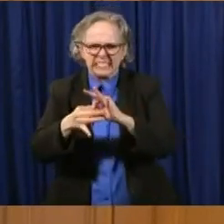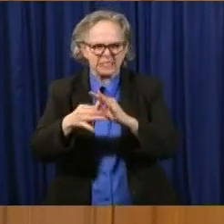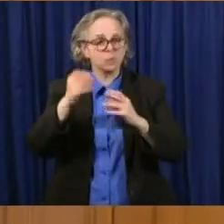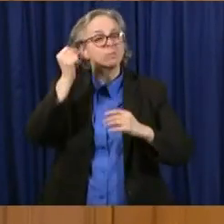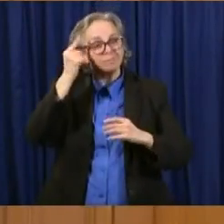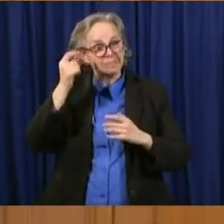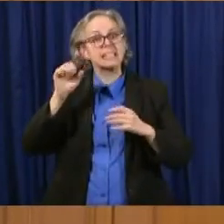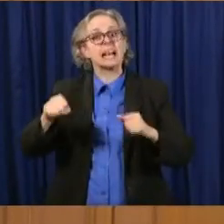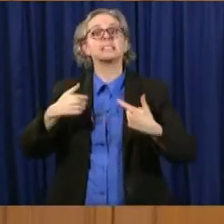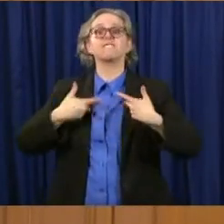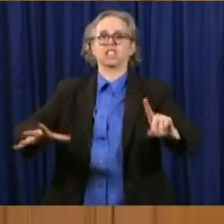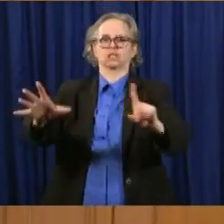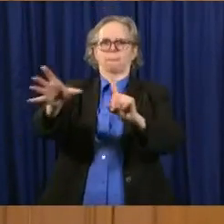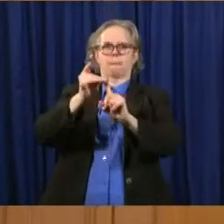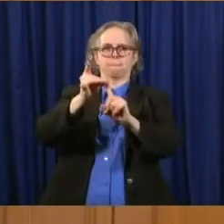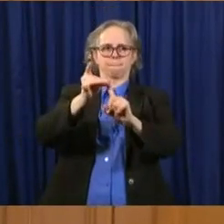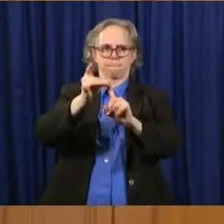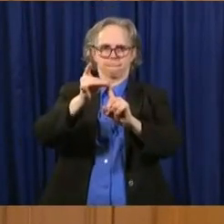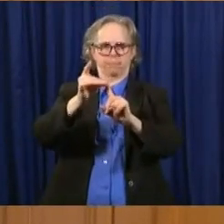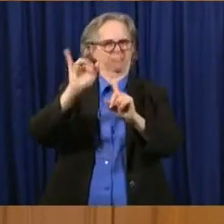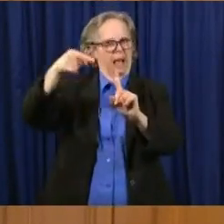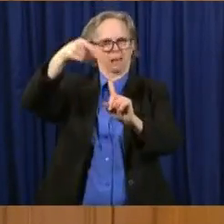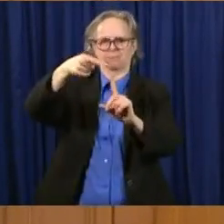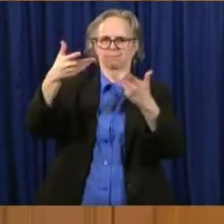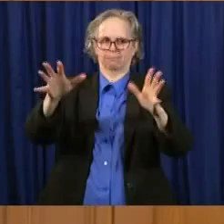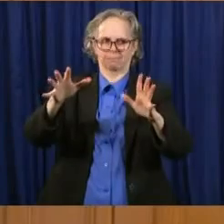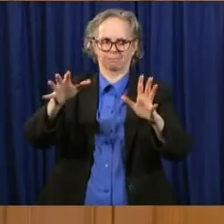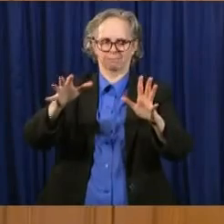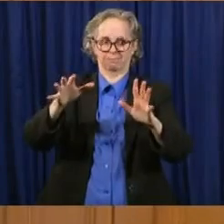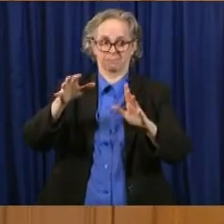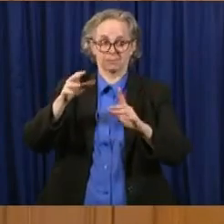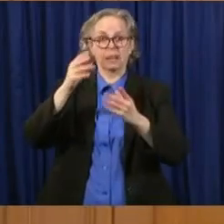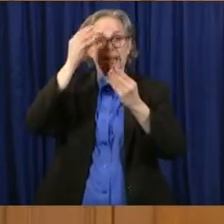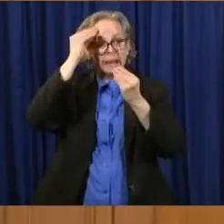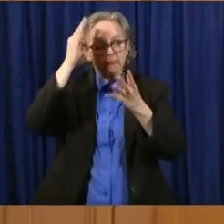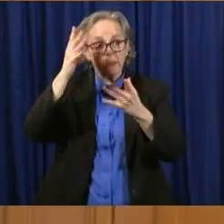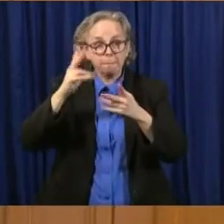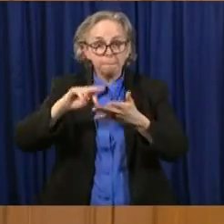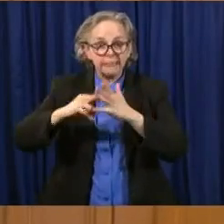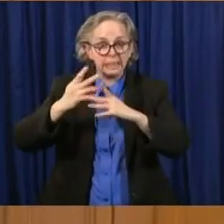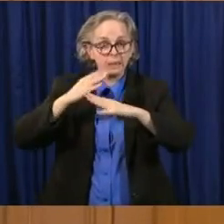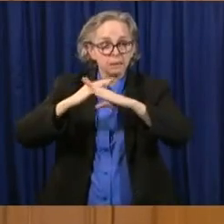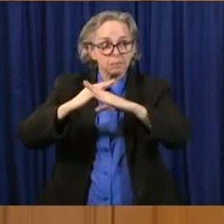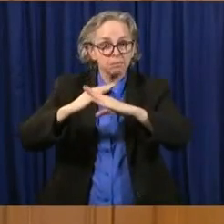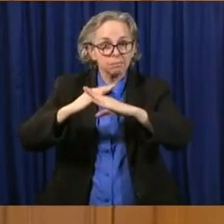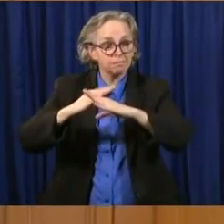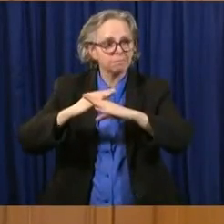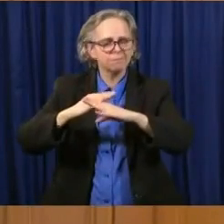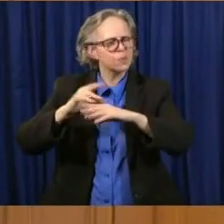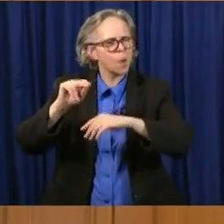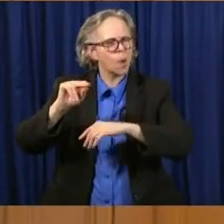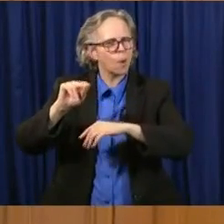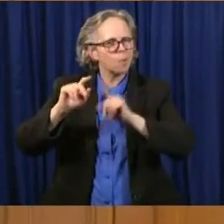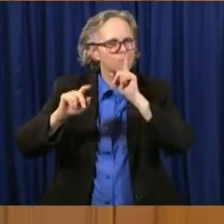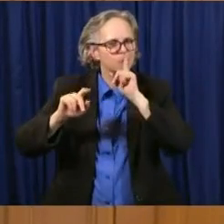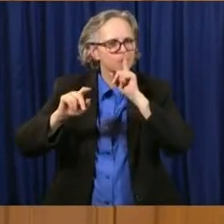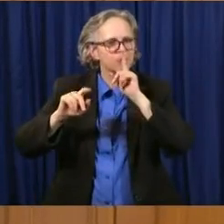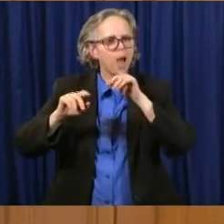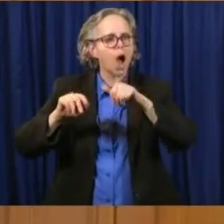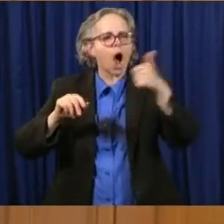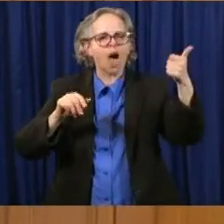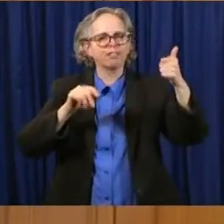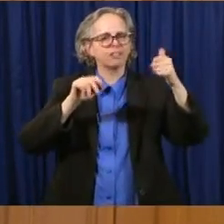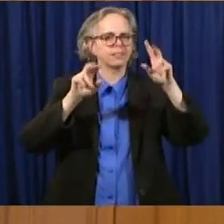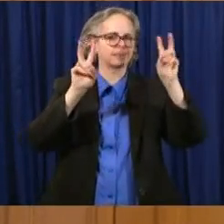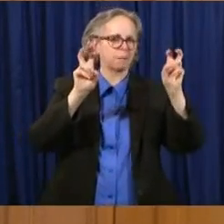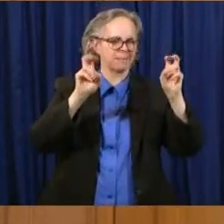you how effective your response was to keep you from getting it again. And that's a subject for debate. But we are going to have